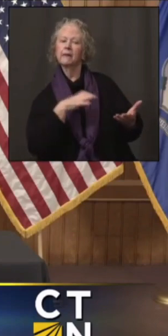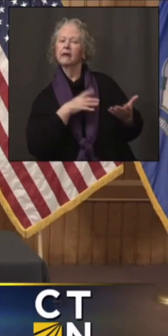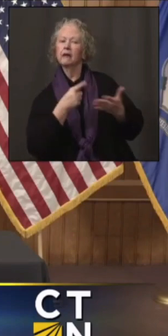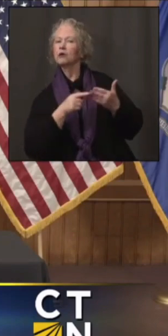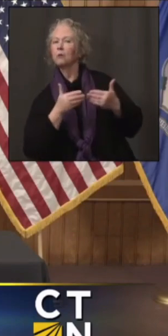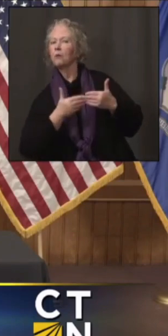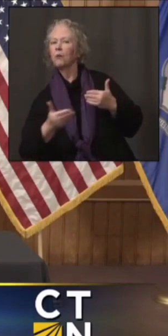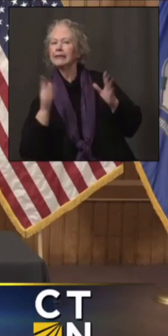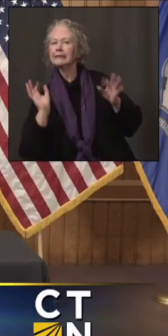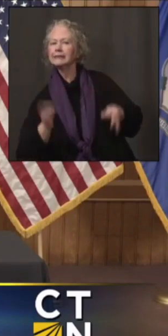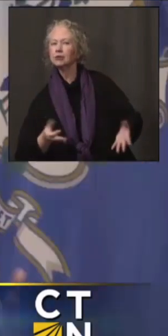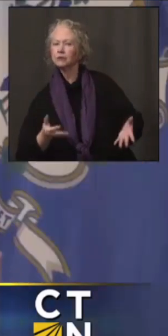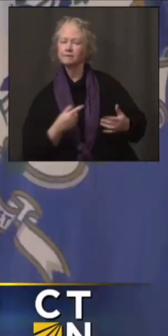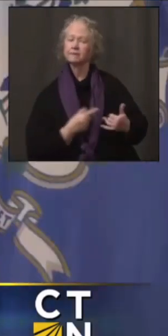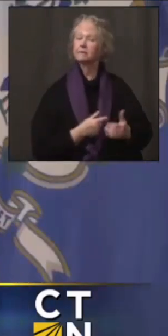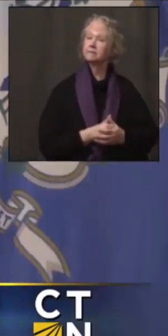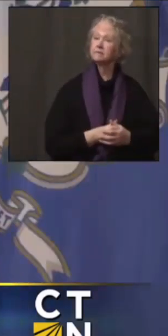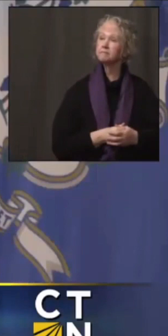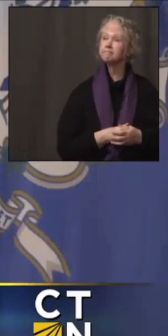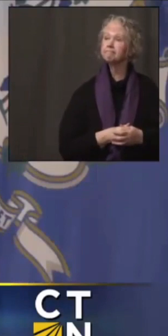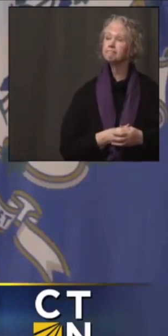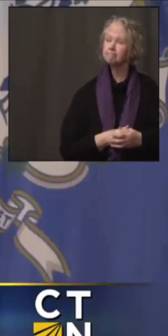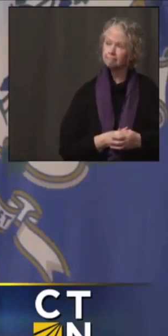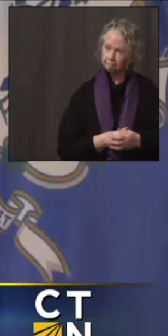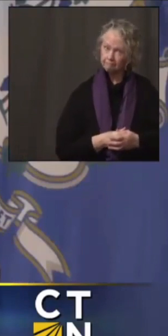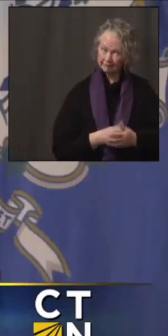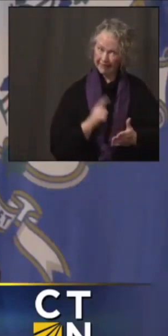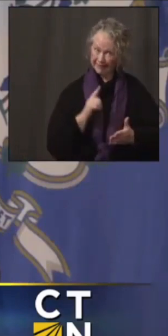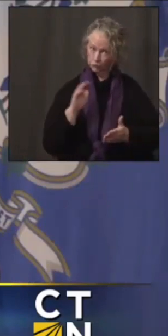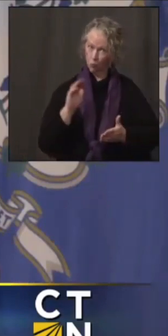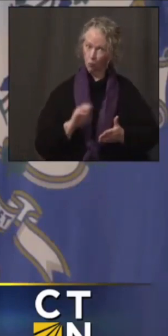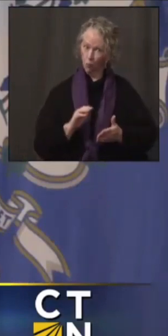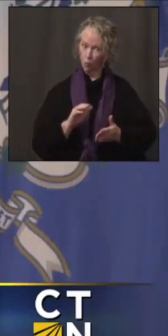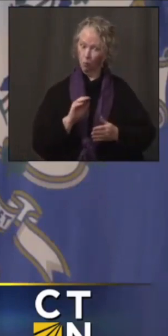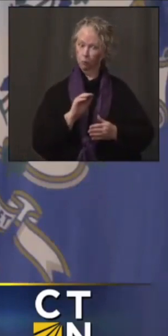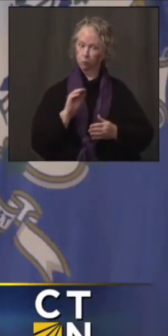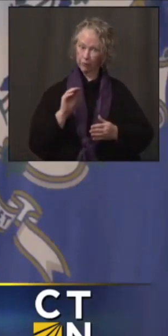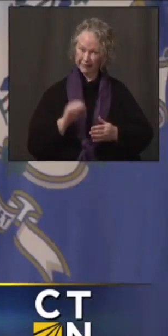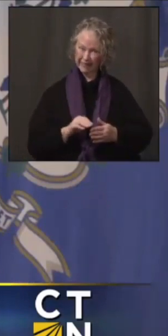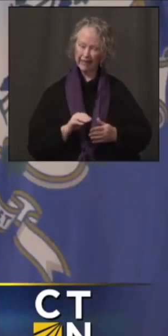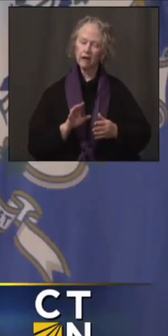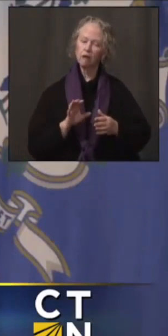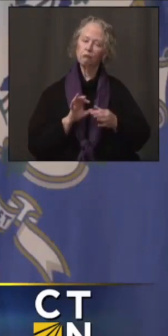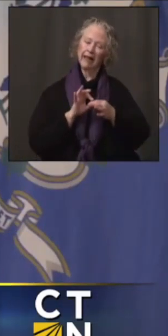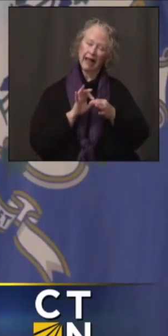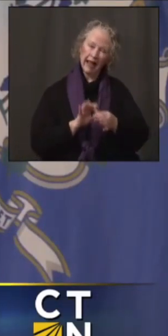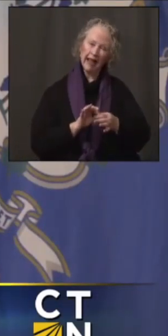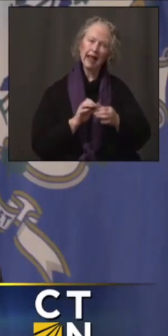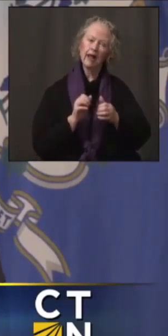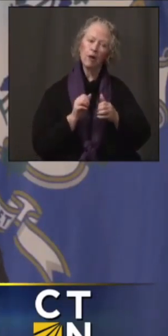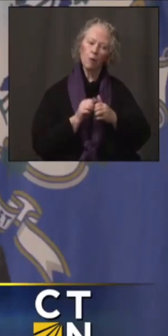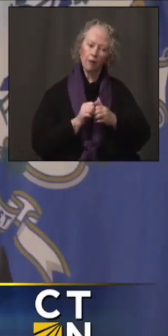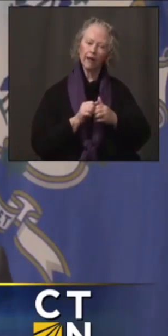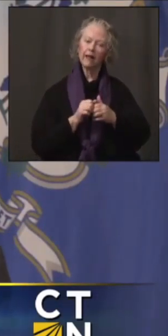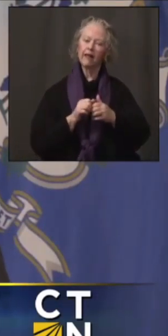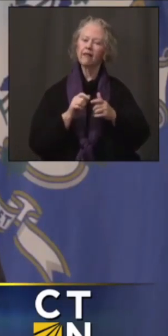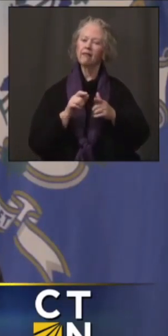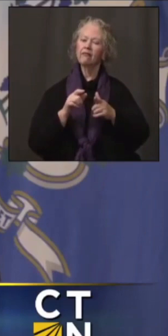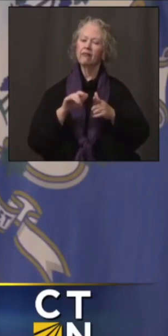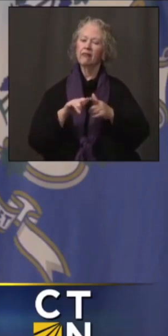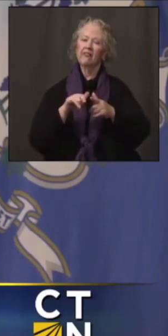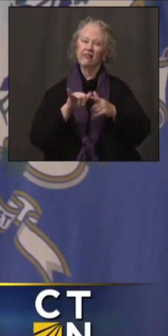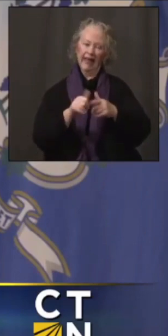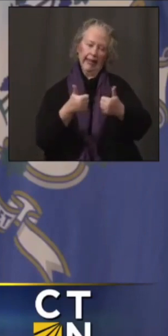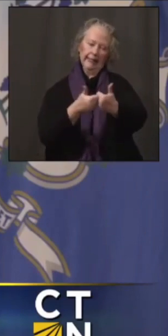think it's a very low percentage of people related to activities on the playing field, basketball,